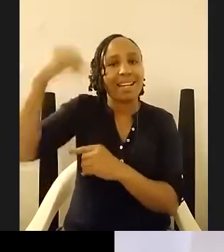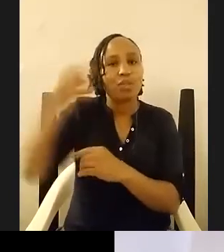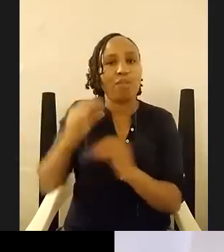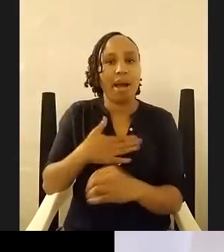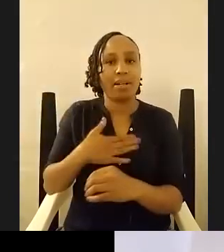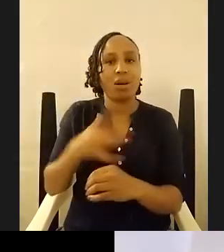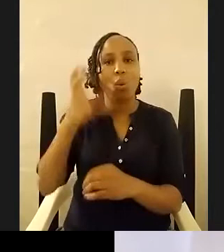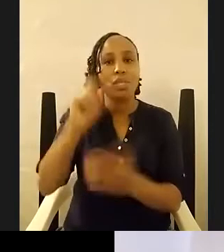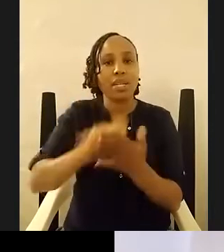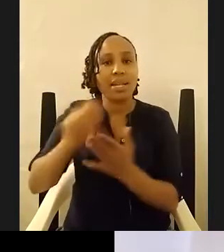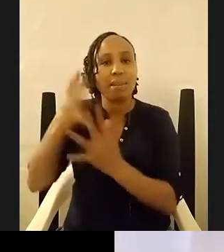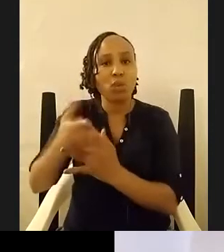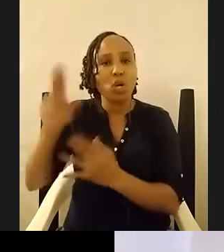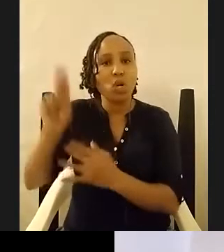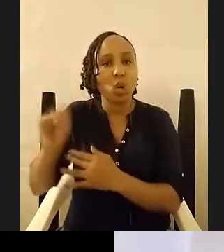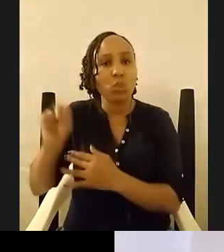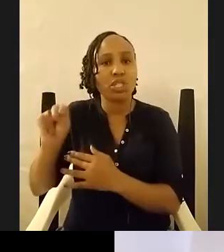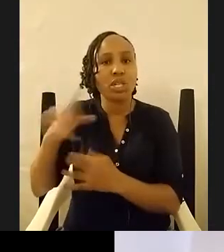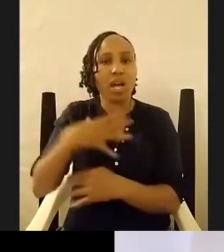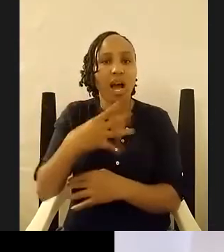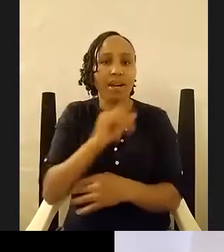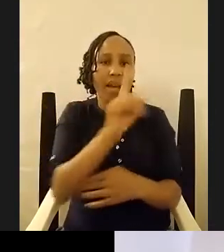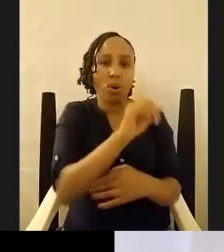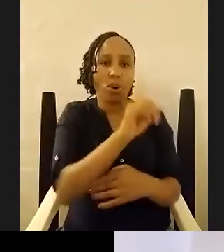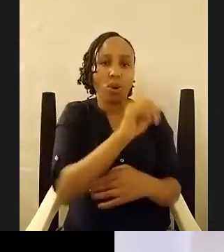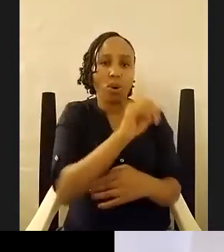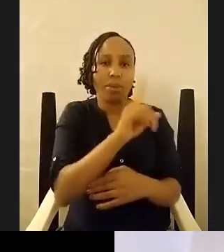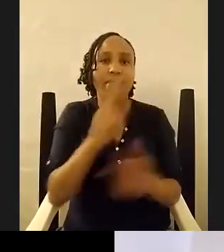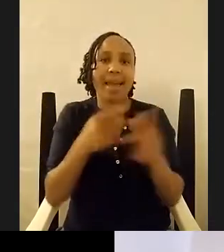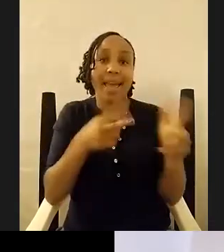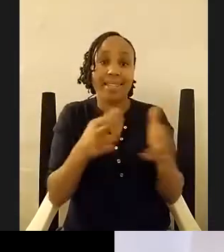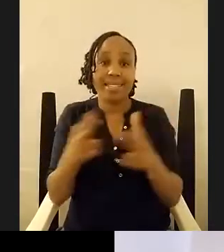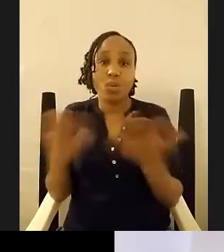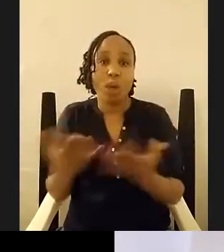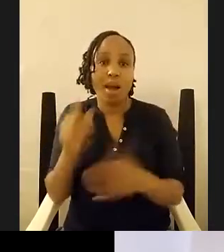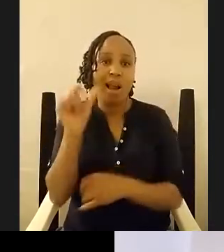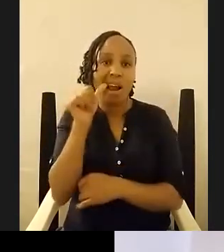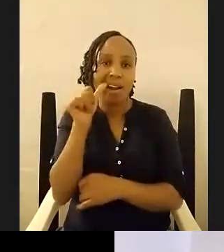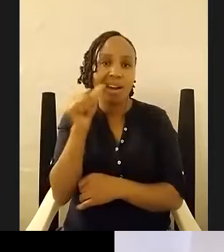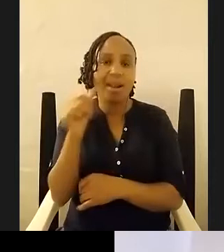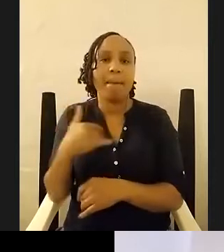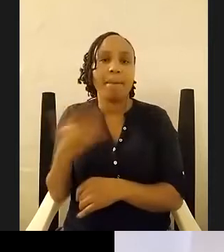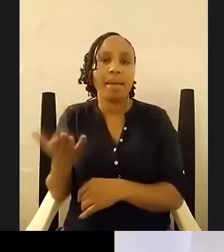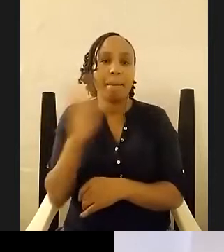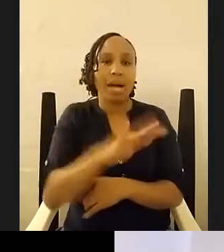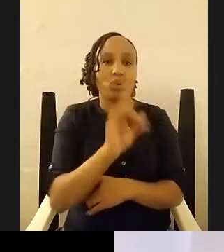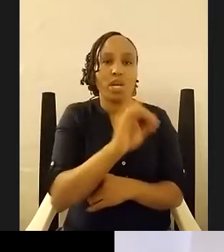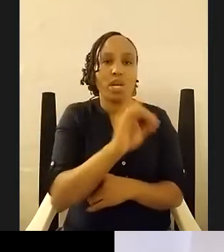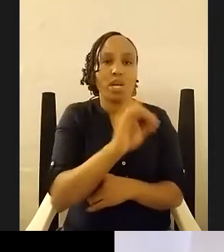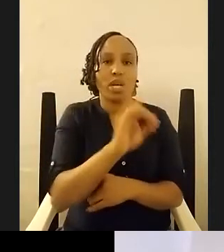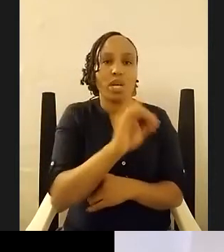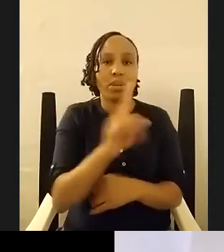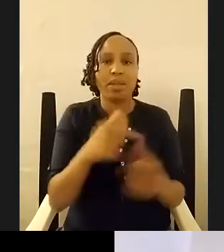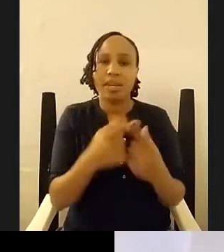edited in london and i moved back to nairobi and i was rewriting it and when you asked me to submit it i think i was moving between